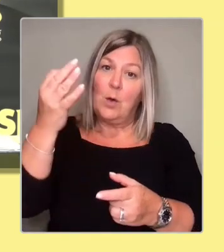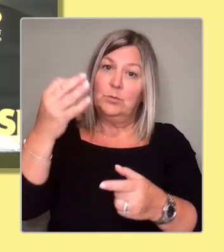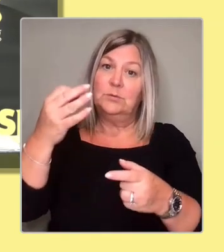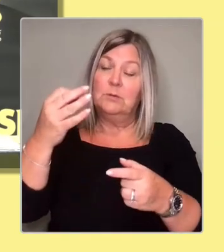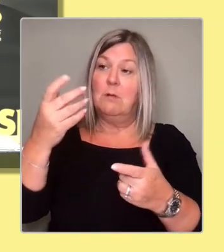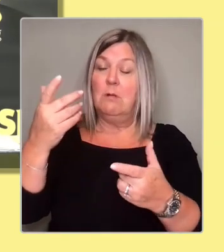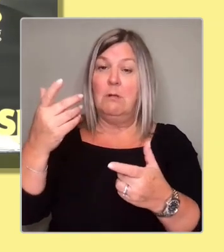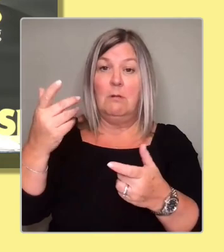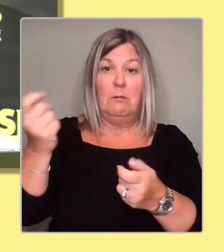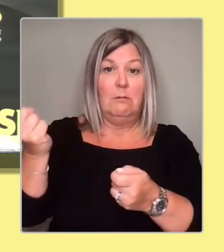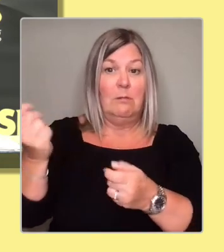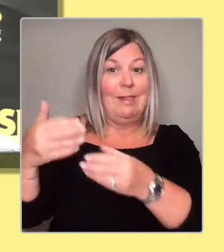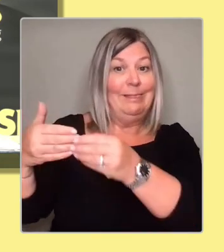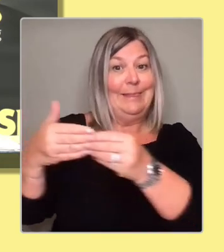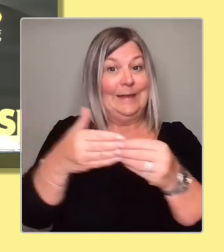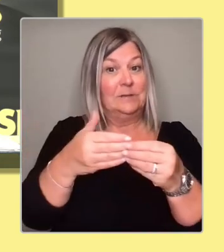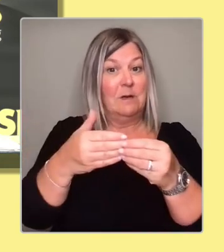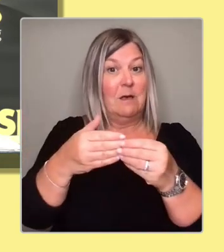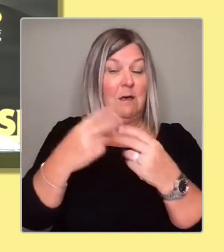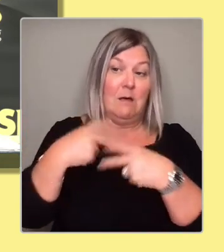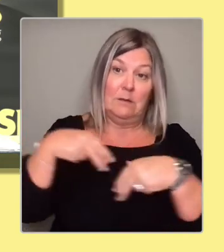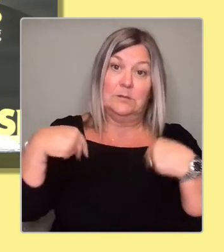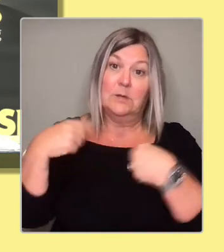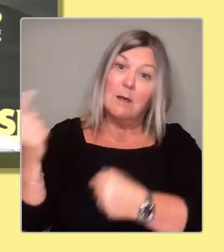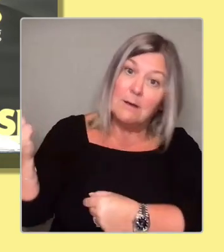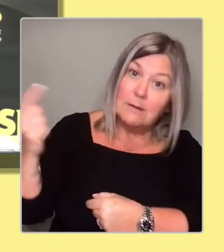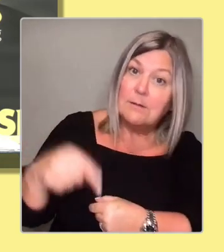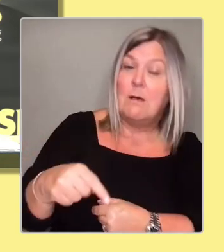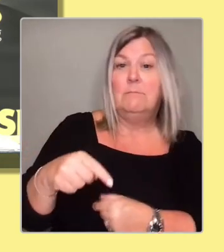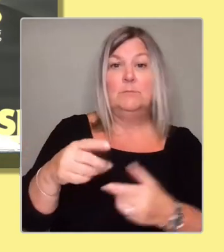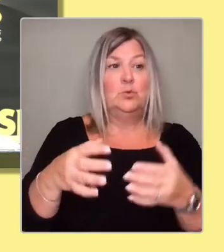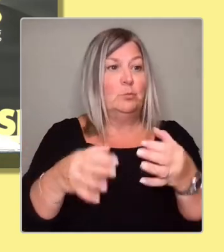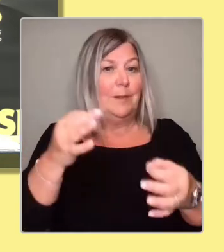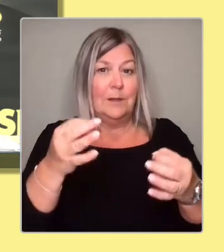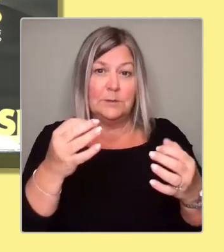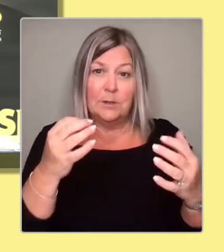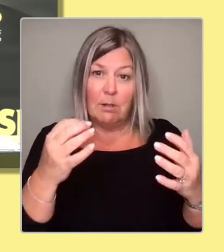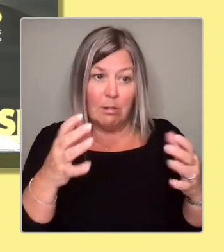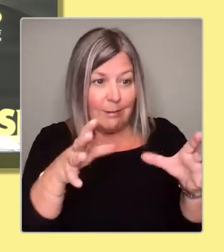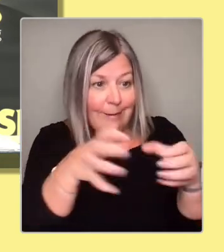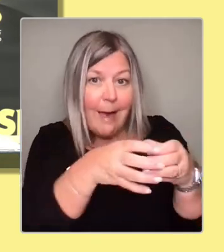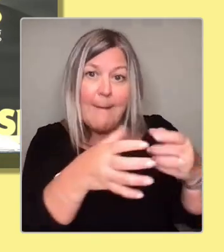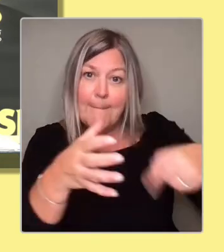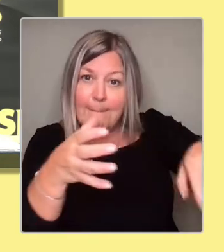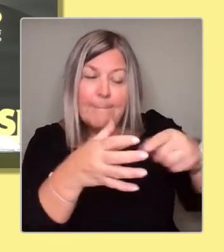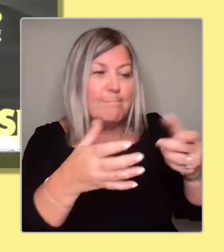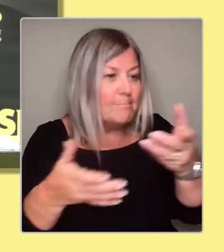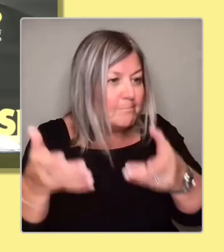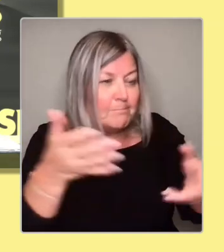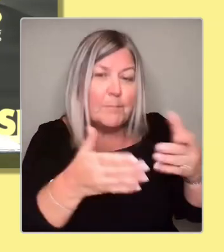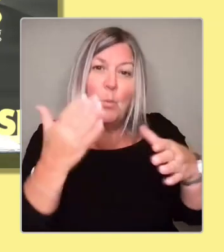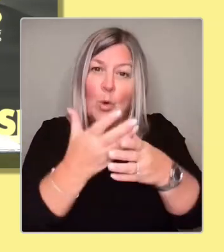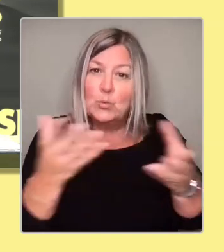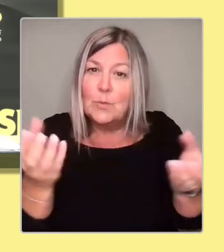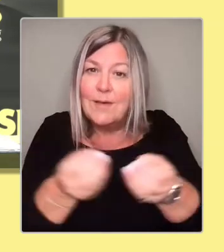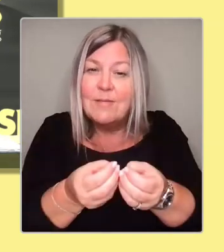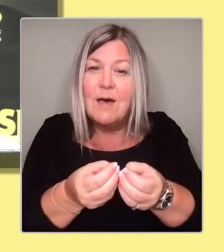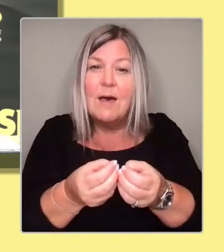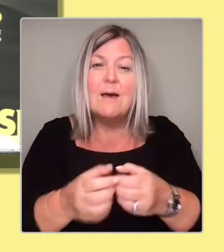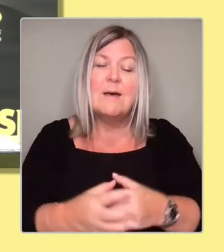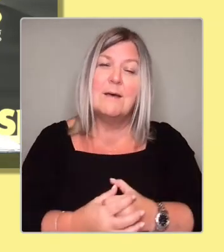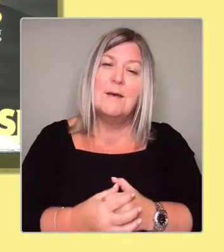going, where we can speak to people, we can listen to concerns, and we can work more as a team. And I also think there are opportunities